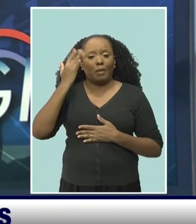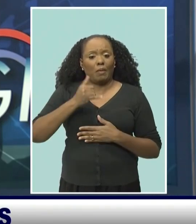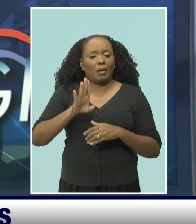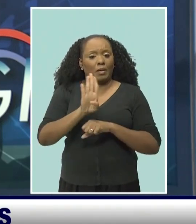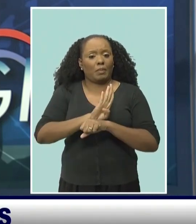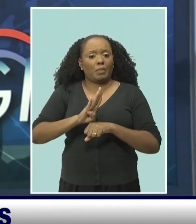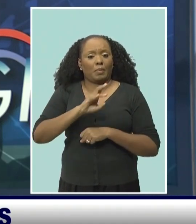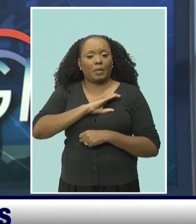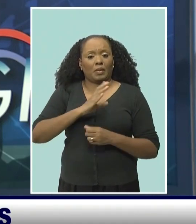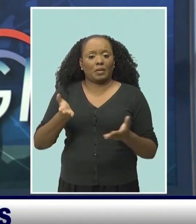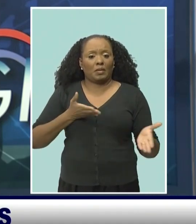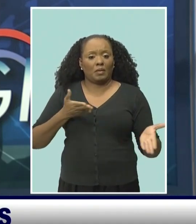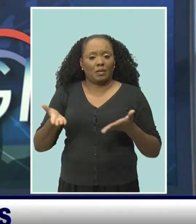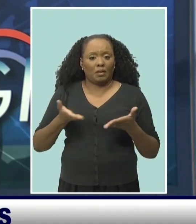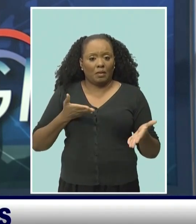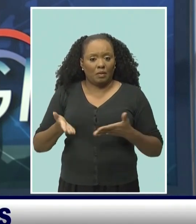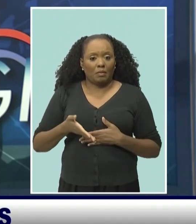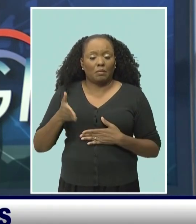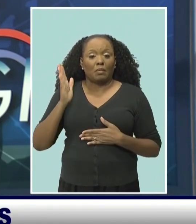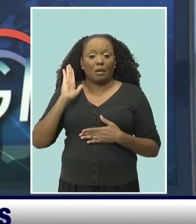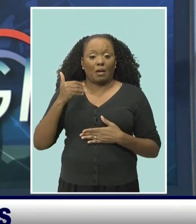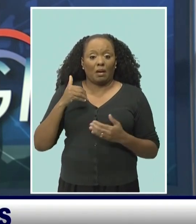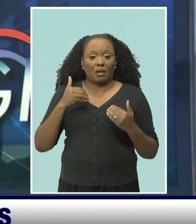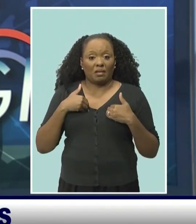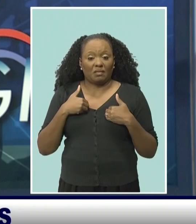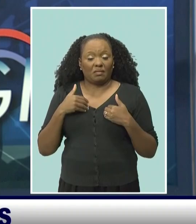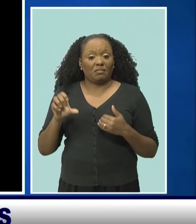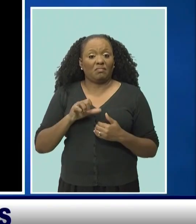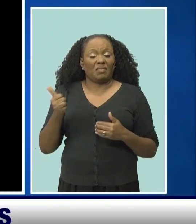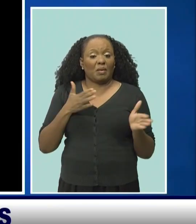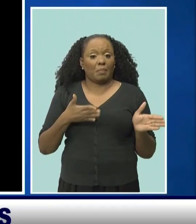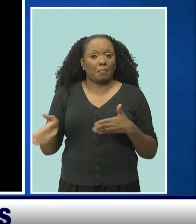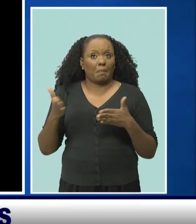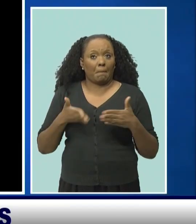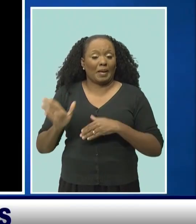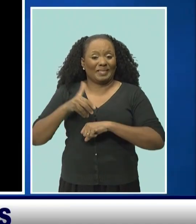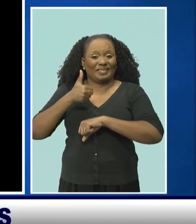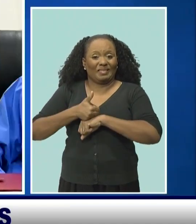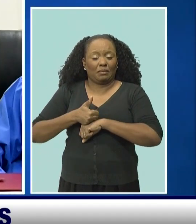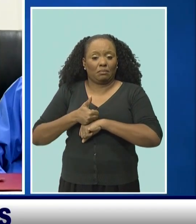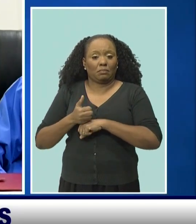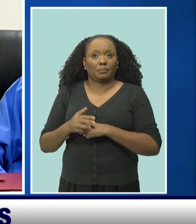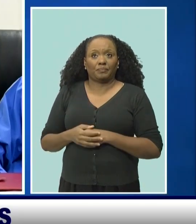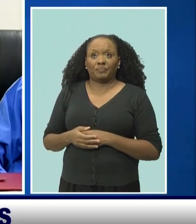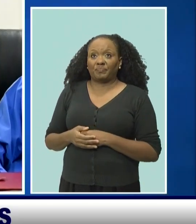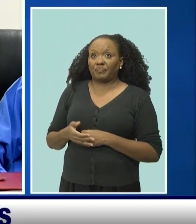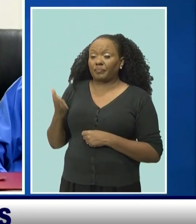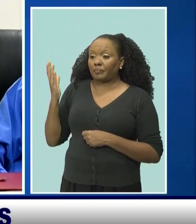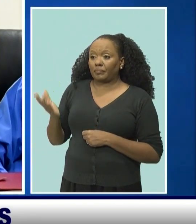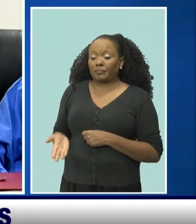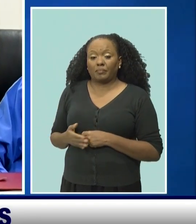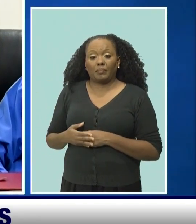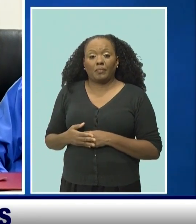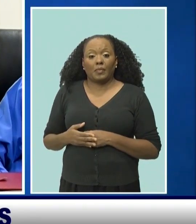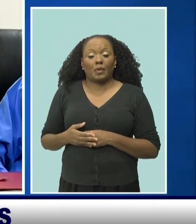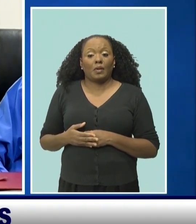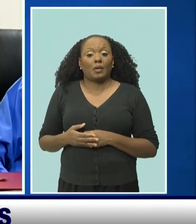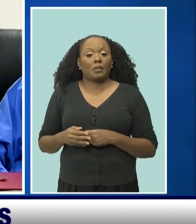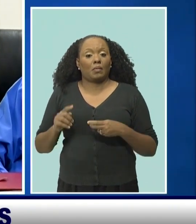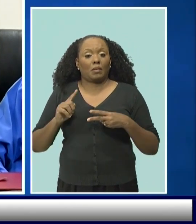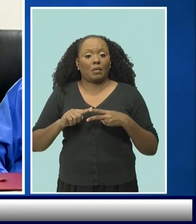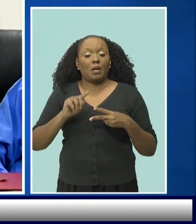Service is rolling out its post-charge strategy. It's at the court, you can get bail, or you can be remanded.